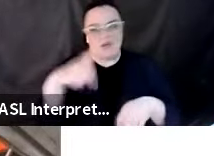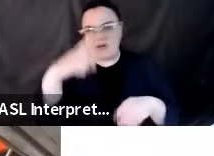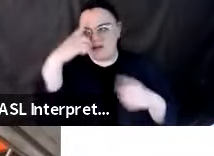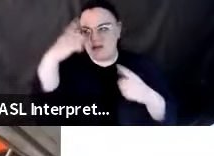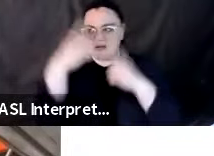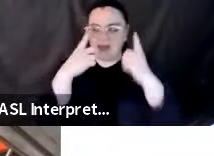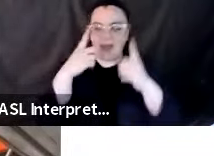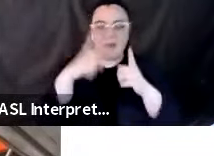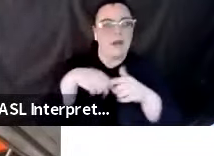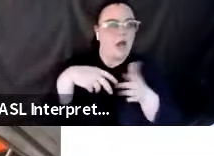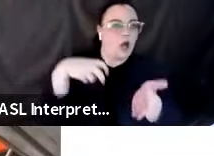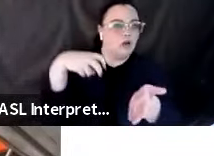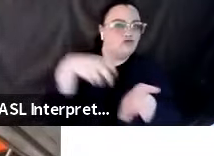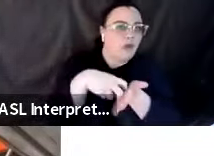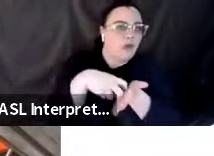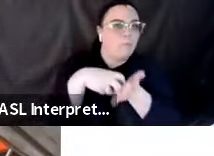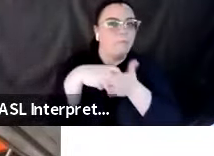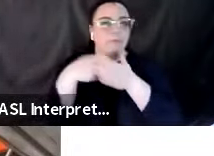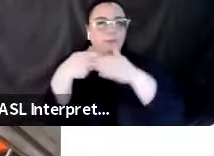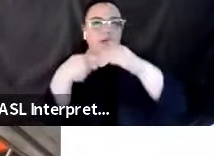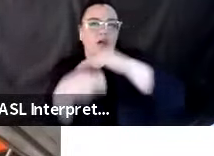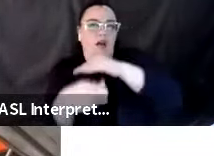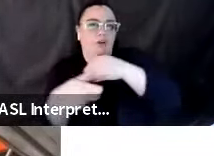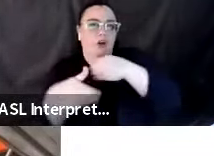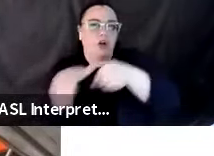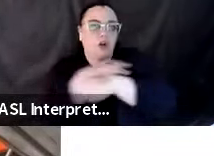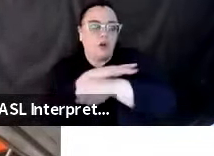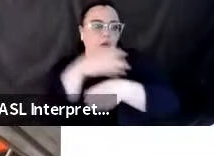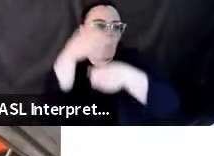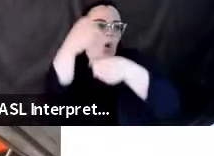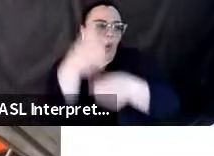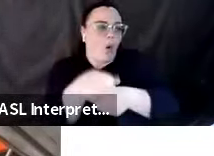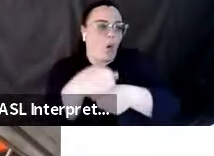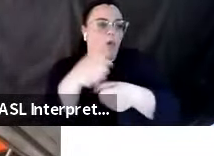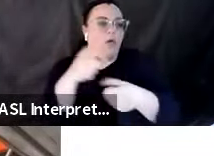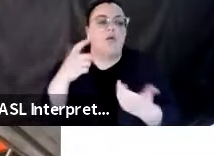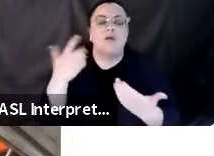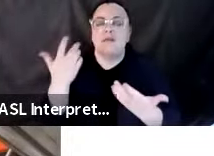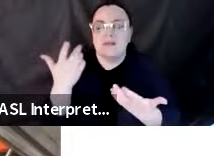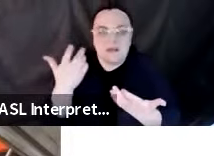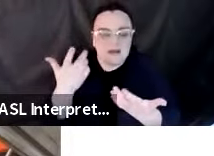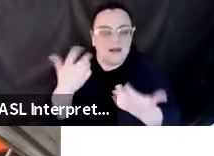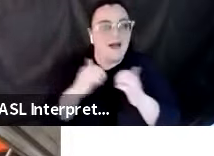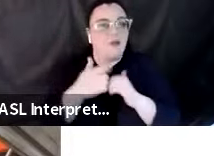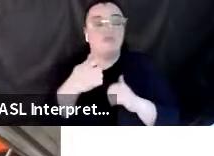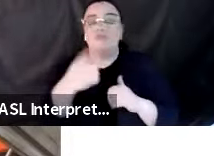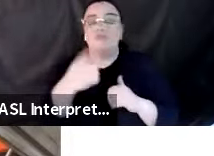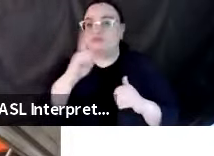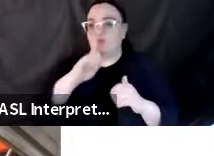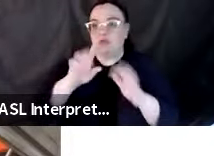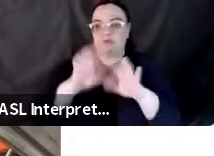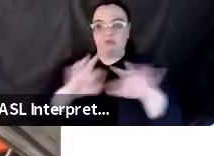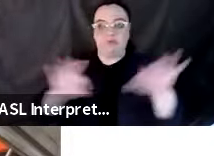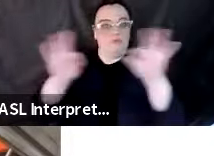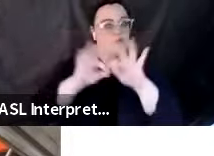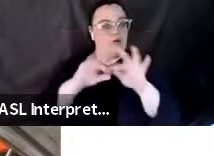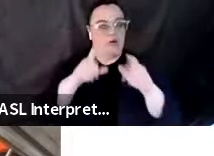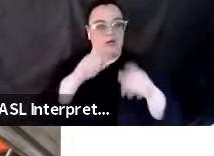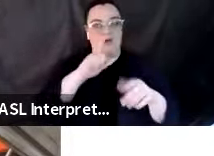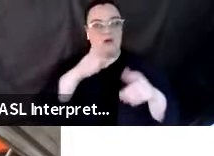also lock, cover, hold on? We're going to cover all of these aspects. And it really is a strong consensus among many